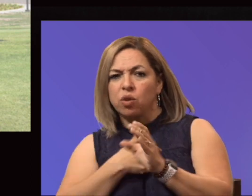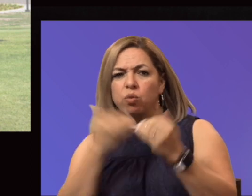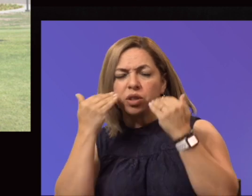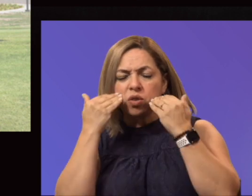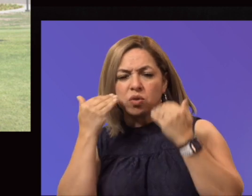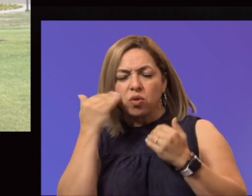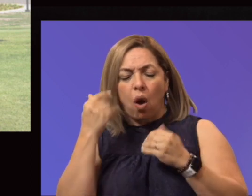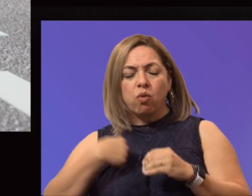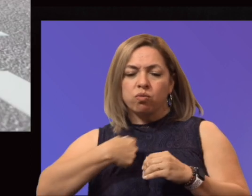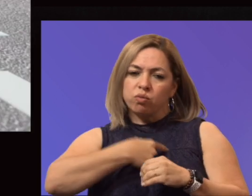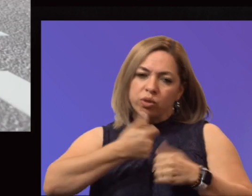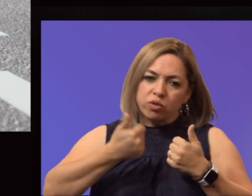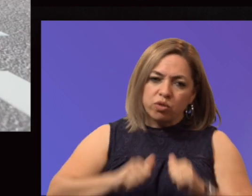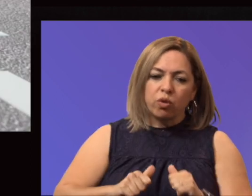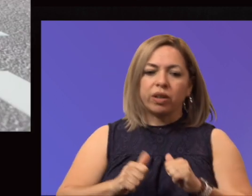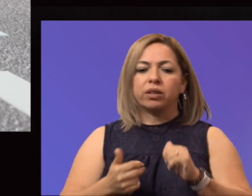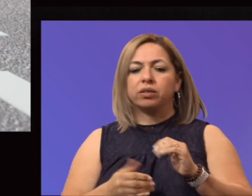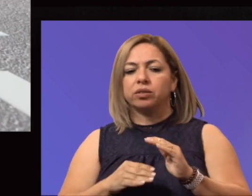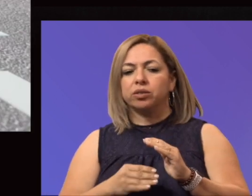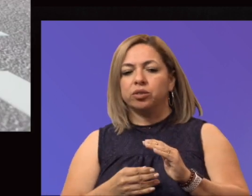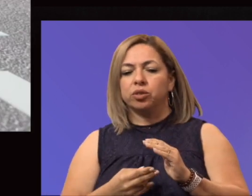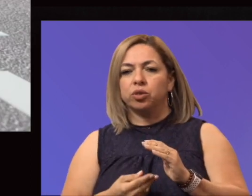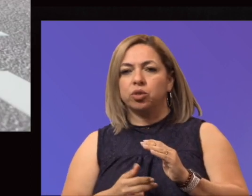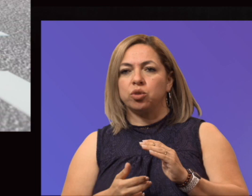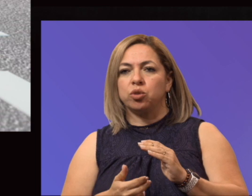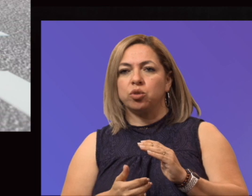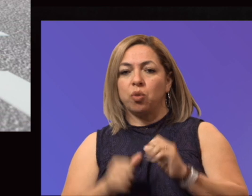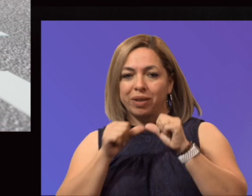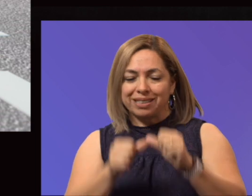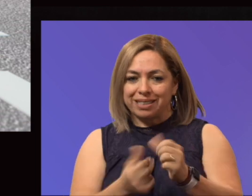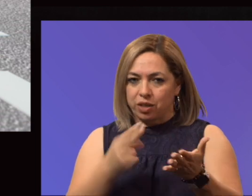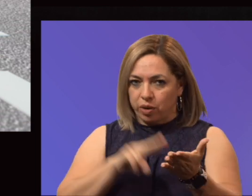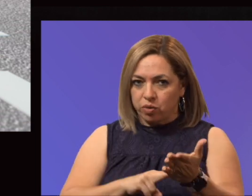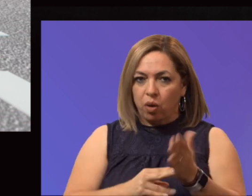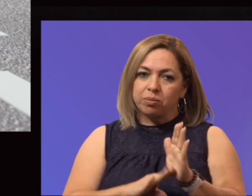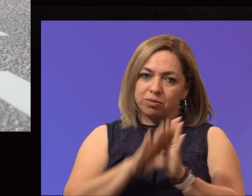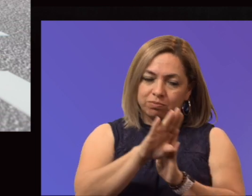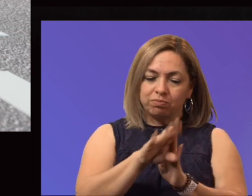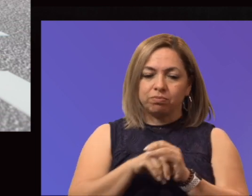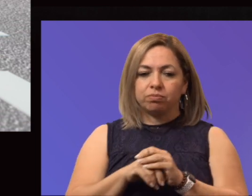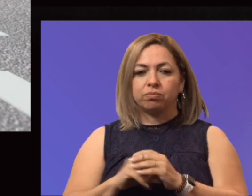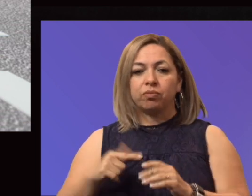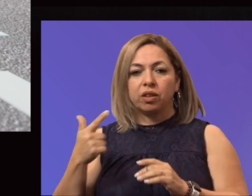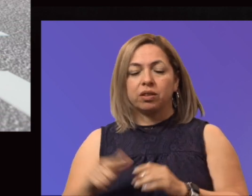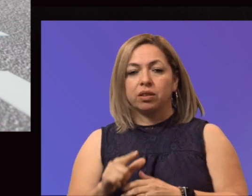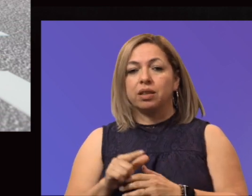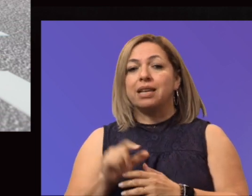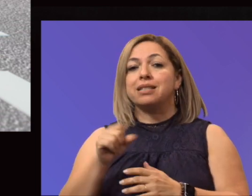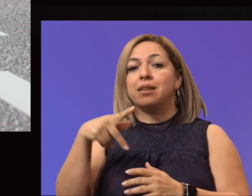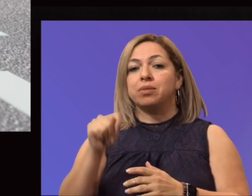our community. So what's next? Well, on the 20th of September, the next